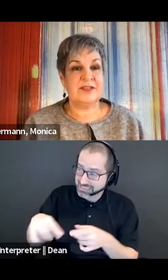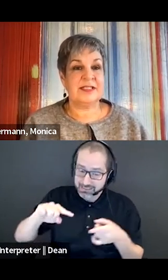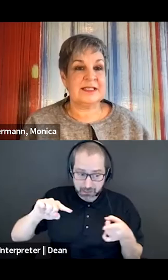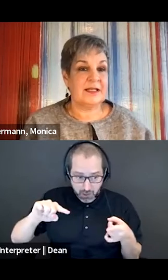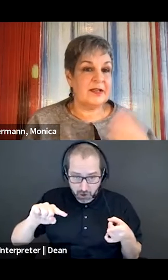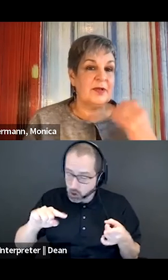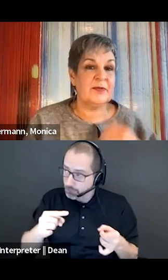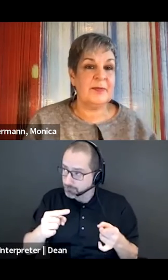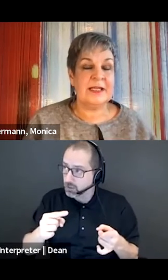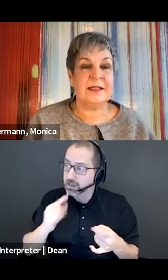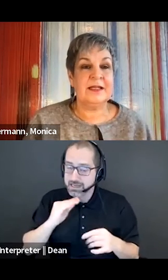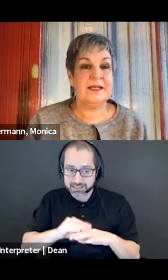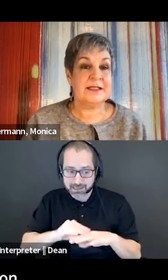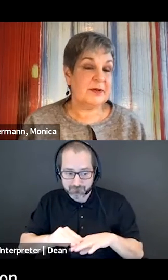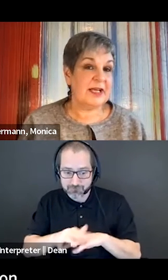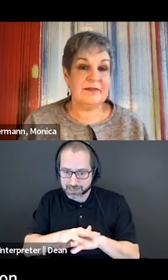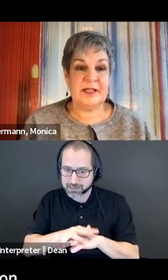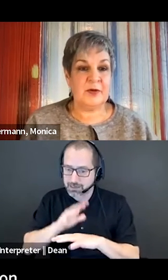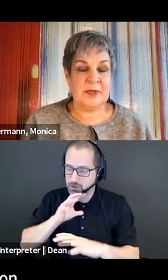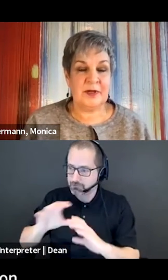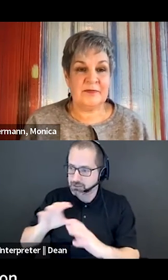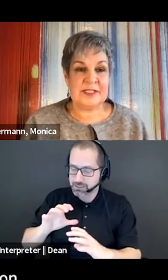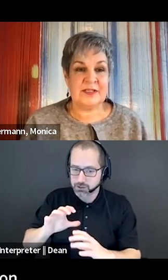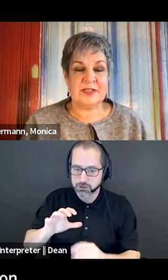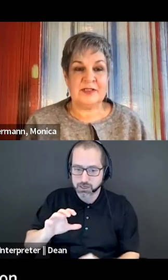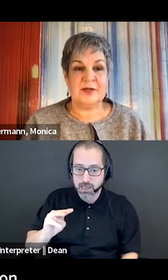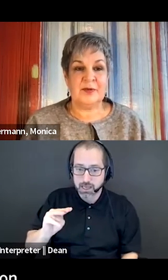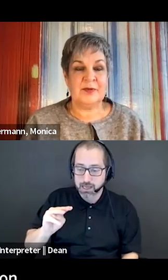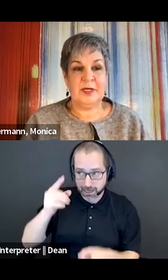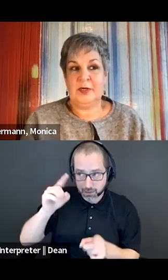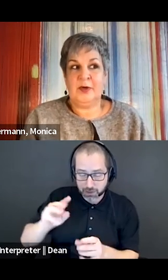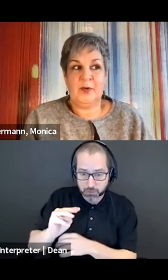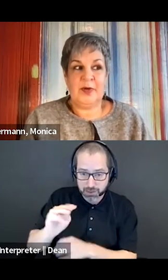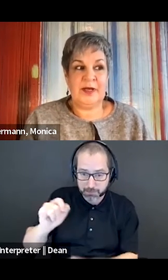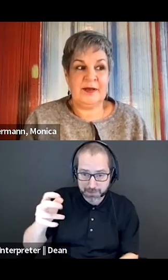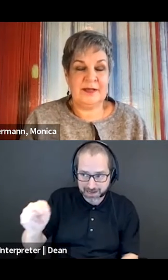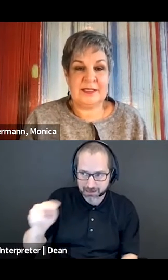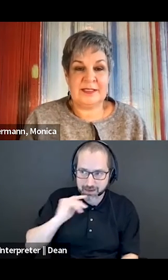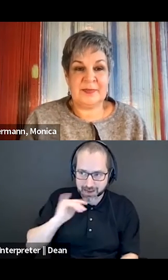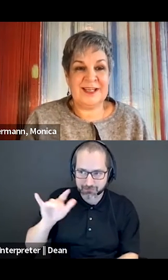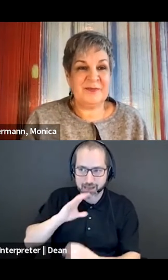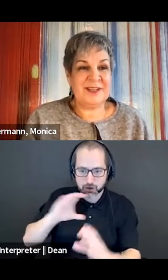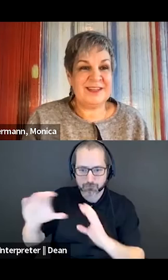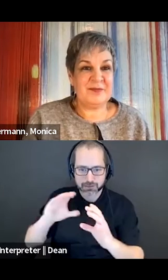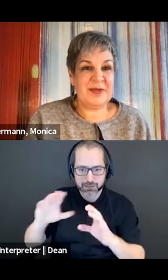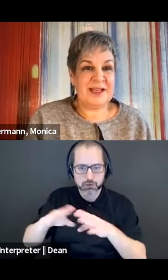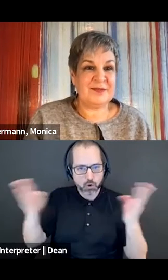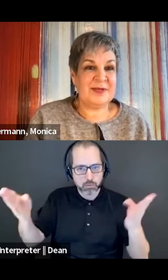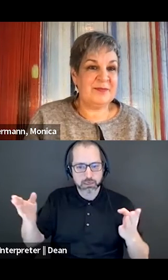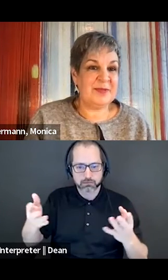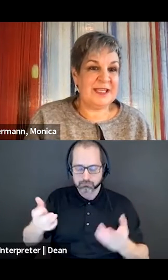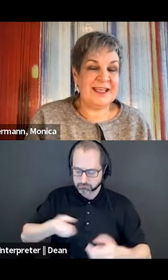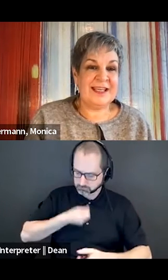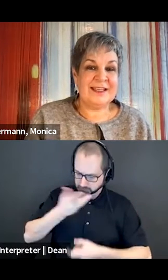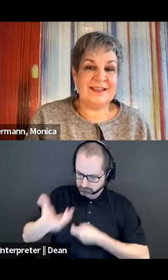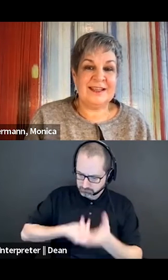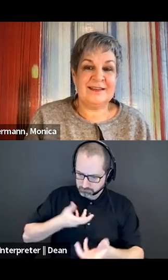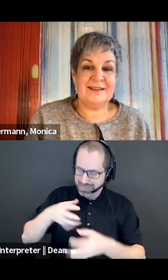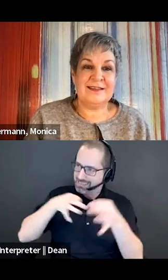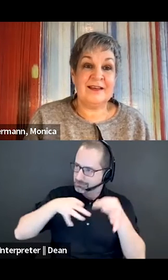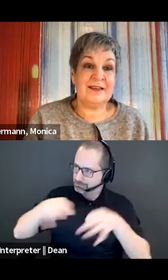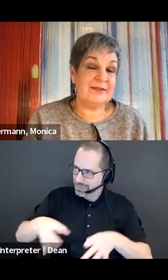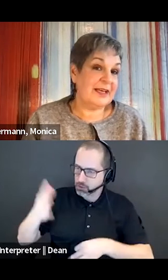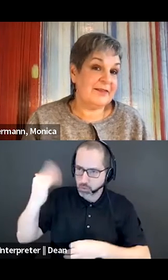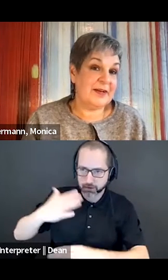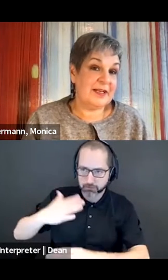conversations. And I agree with Megan, it's about having that open conversation, you know, explaining what the impact might be, and